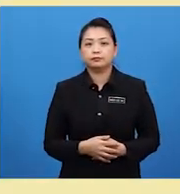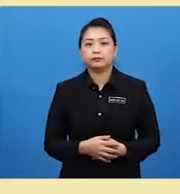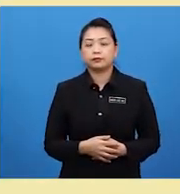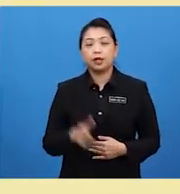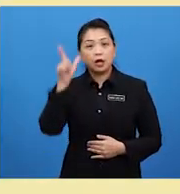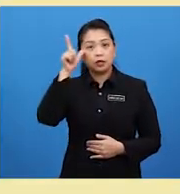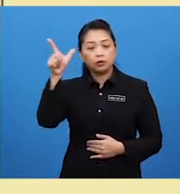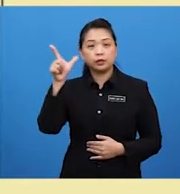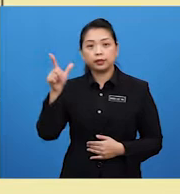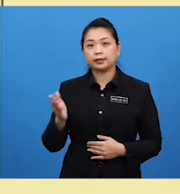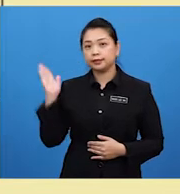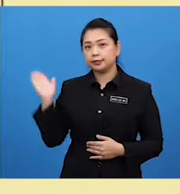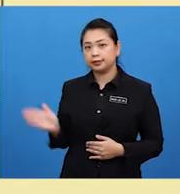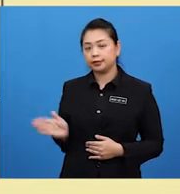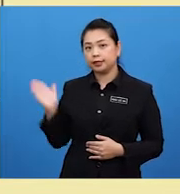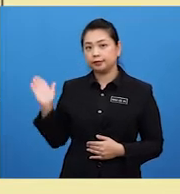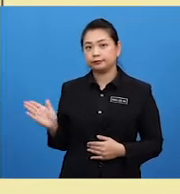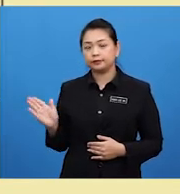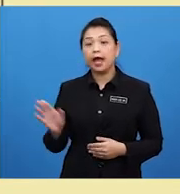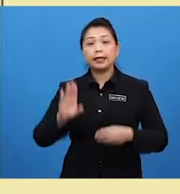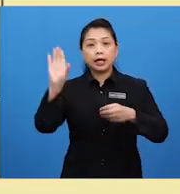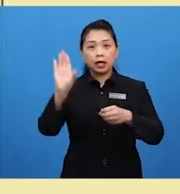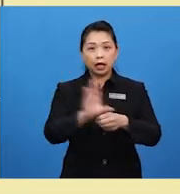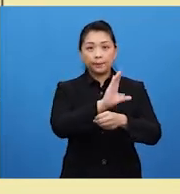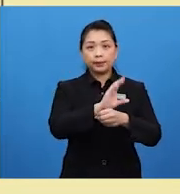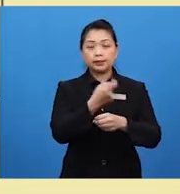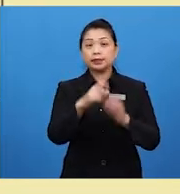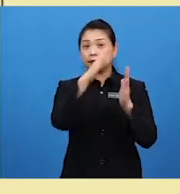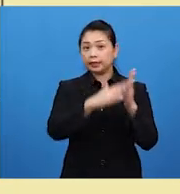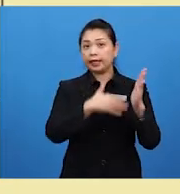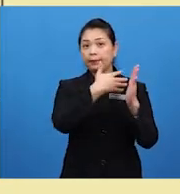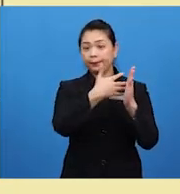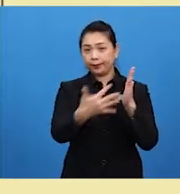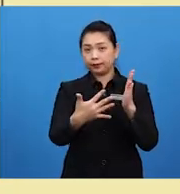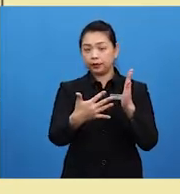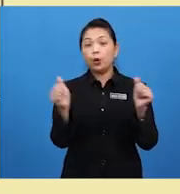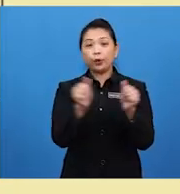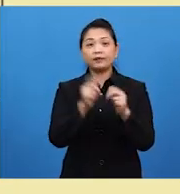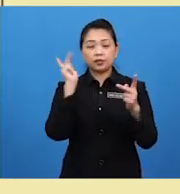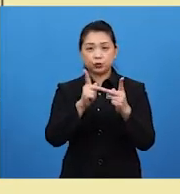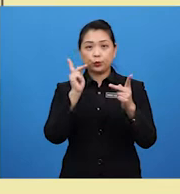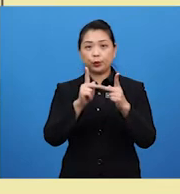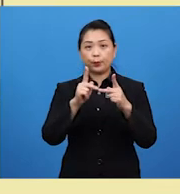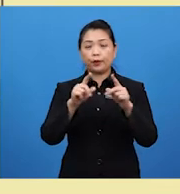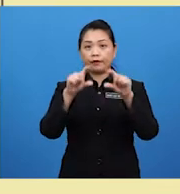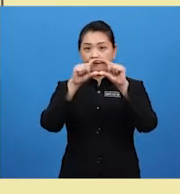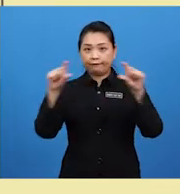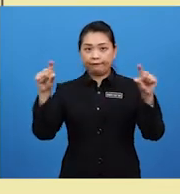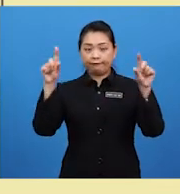Look at the text again And complete the table below with suitable phrases